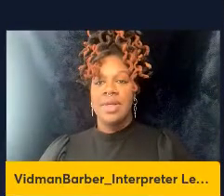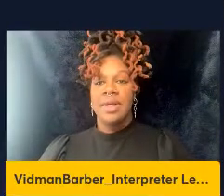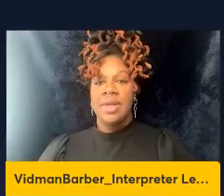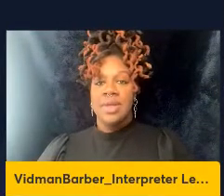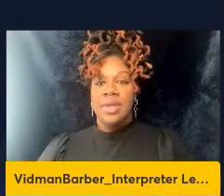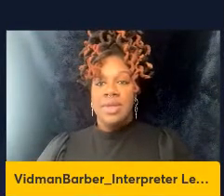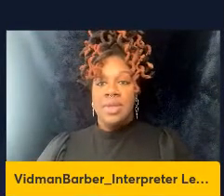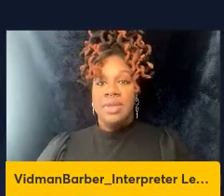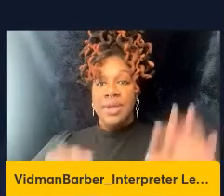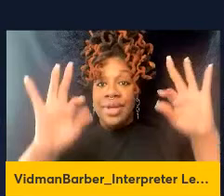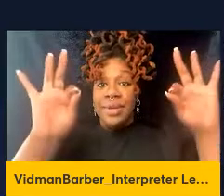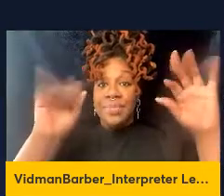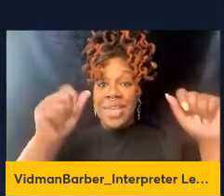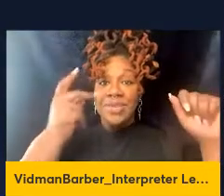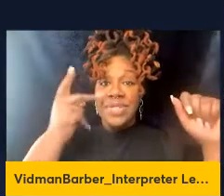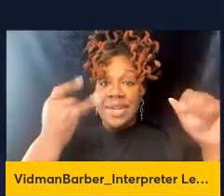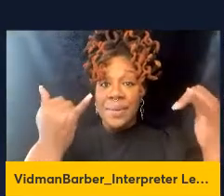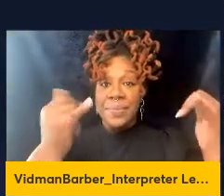Can you see it now?